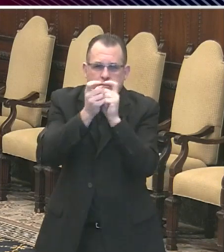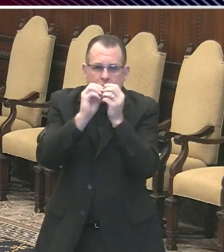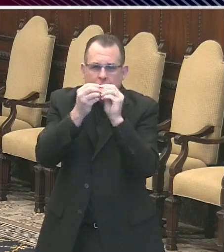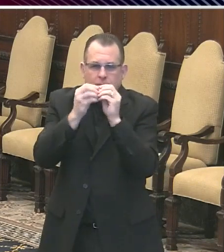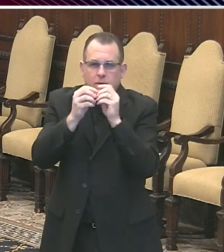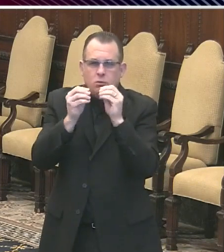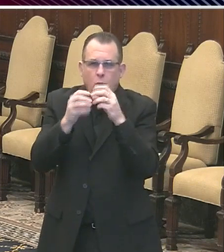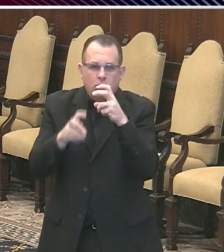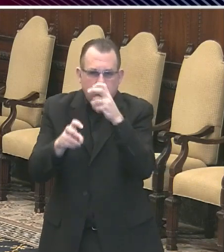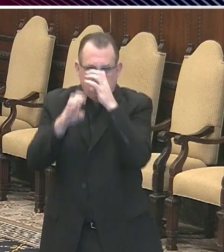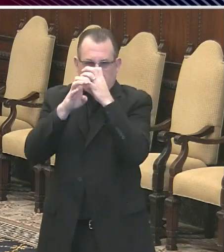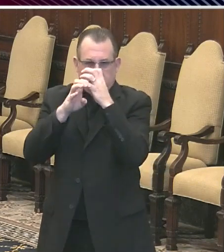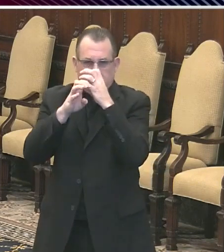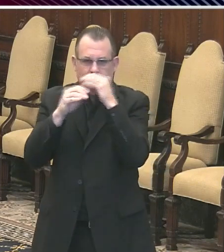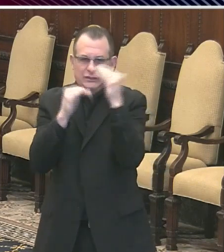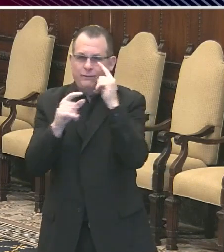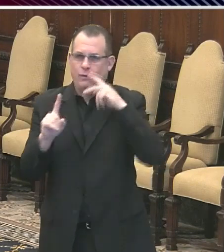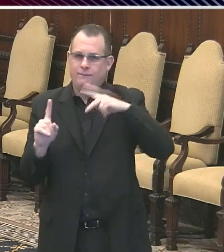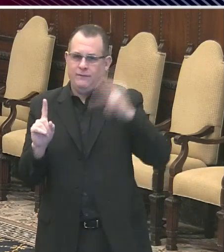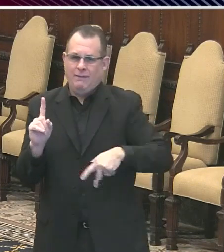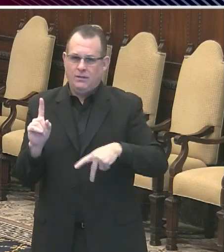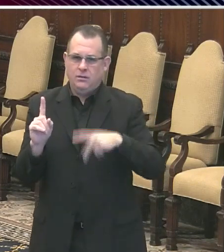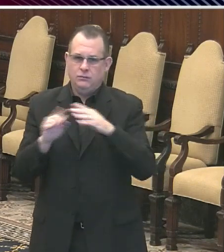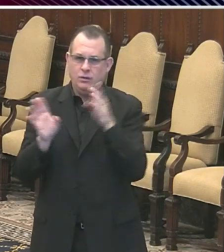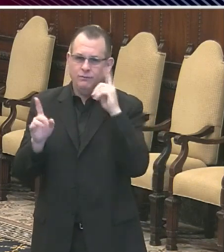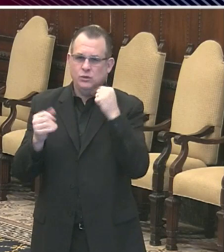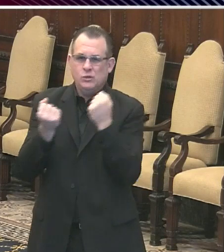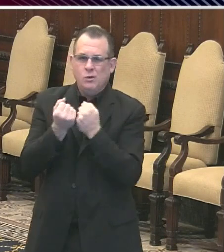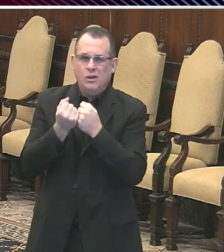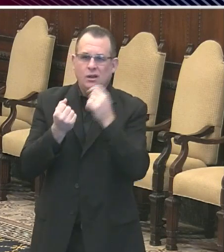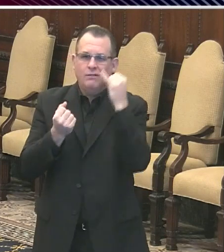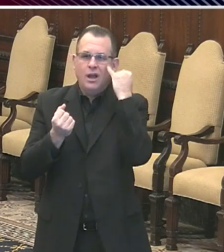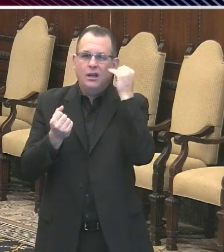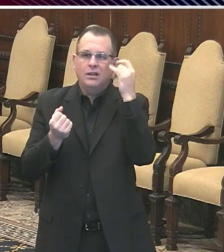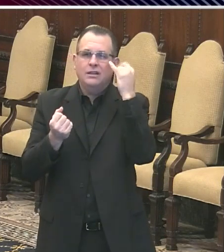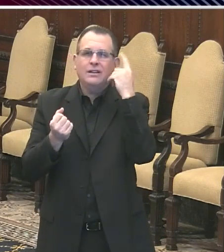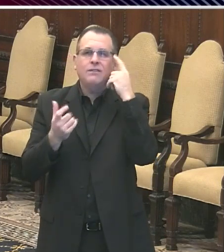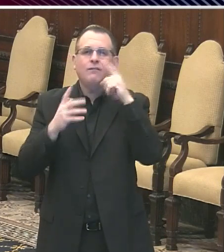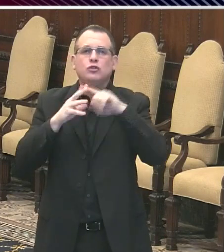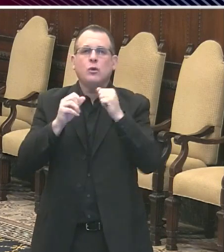Philadelphia. But in general, we're supportive of idea of starting construction if it can be done in a safe way.